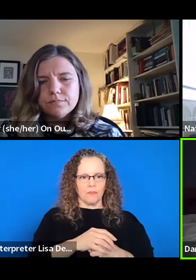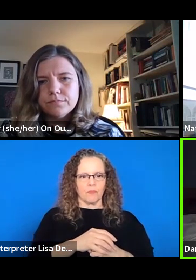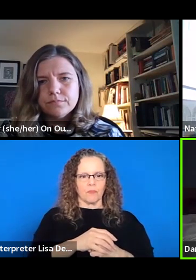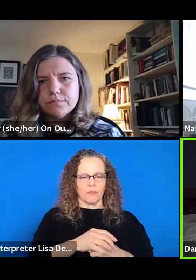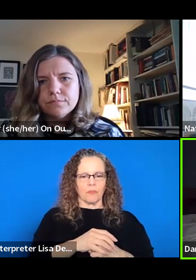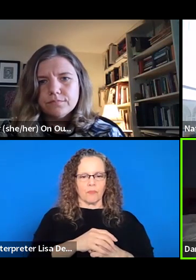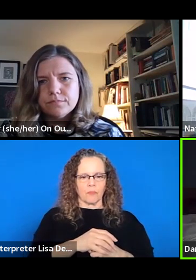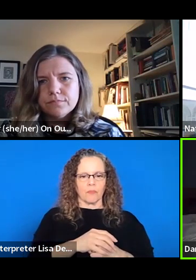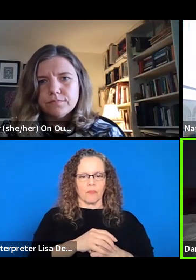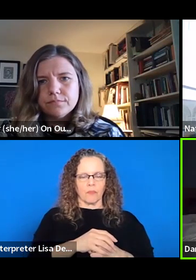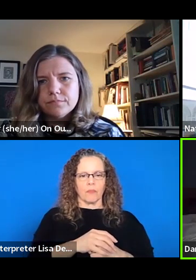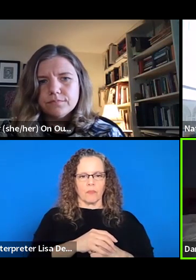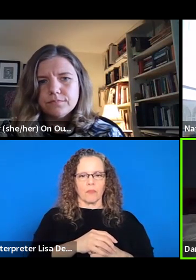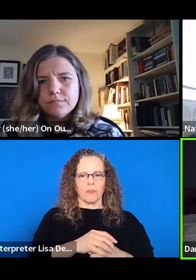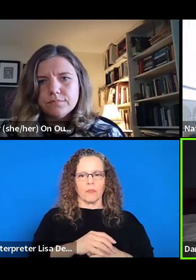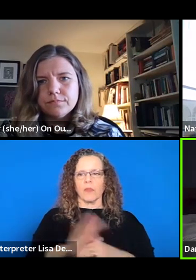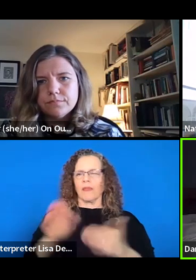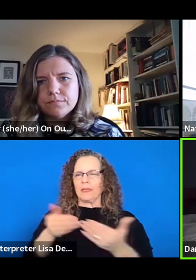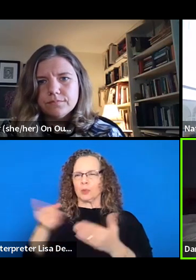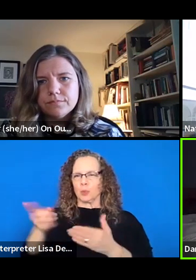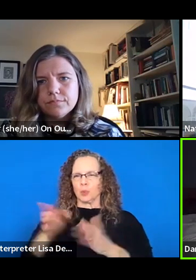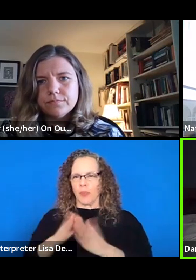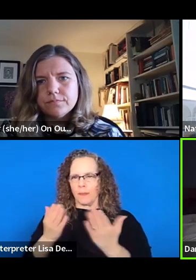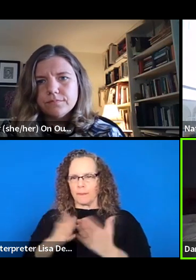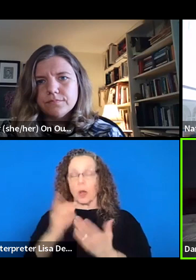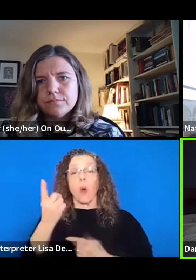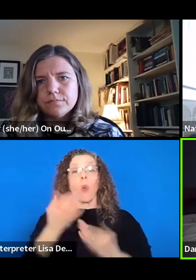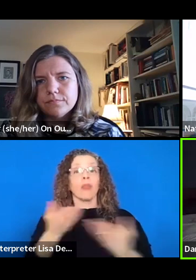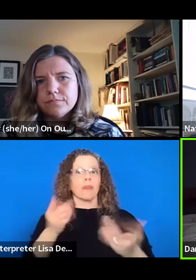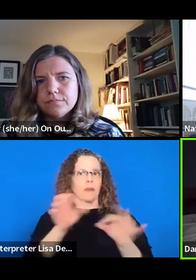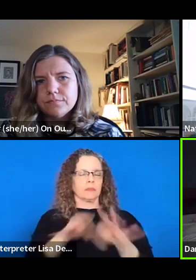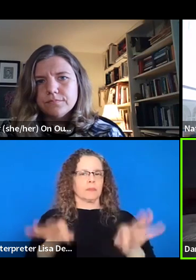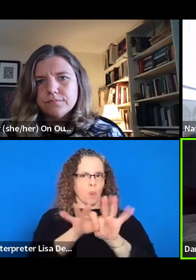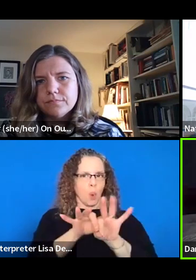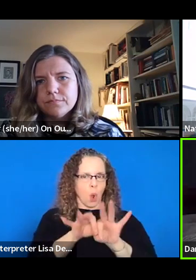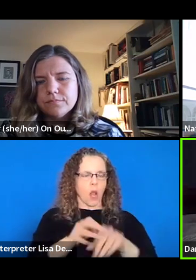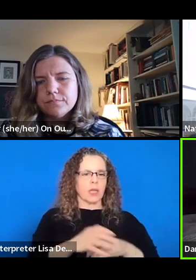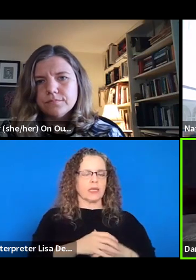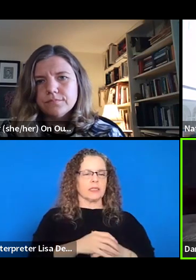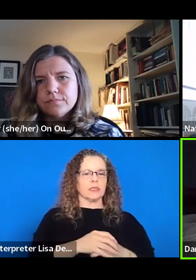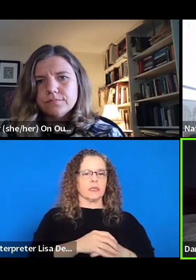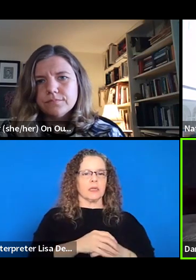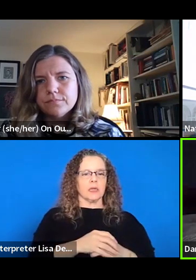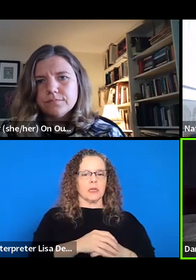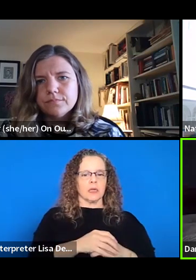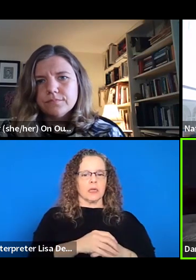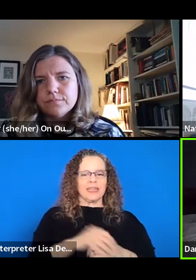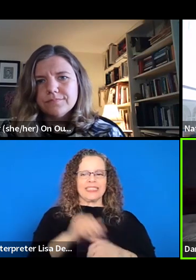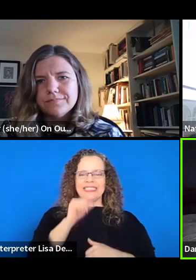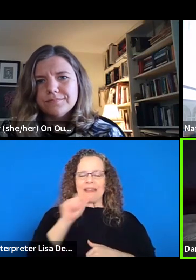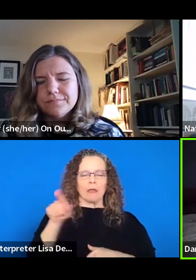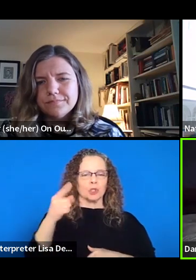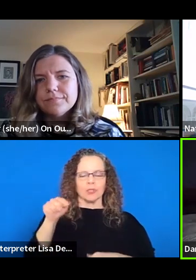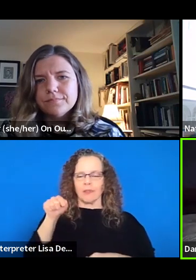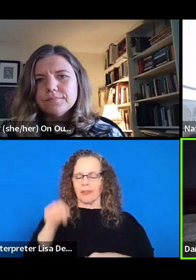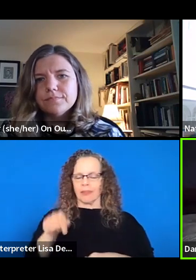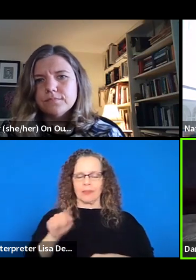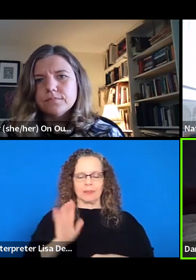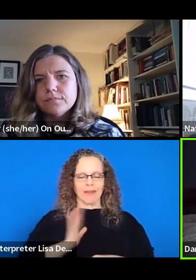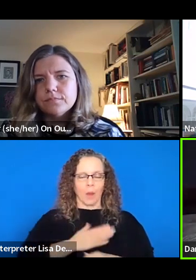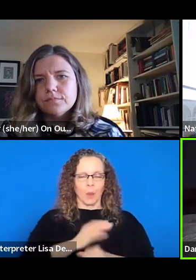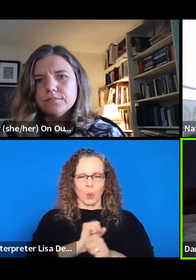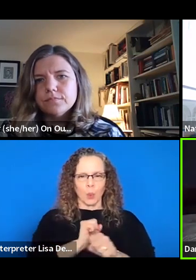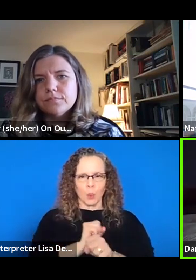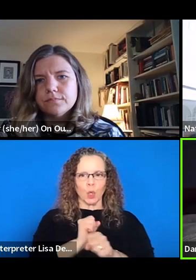the book, the other thing that I think is really important, right, is not just like, not just that this work can be a fractal for other fields, but that